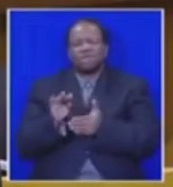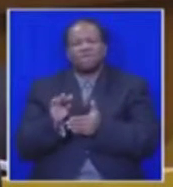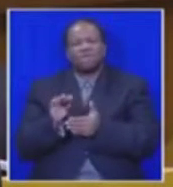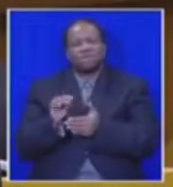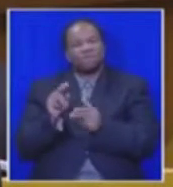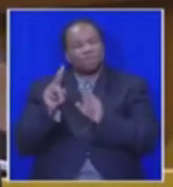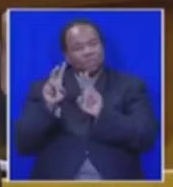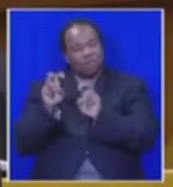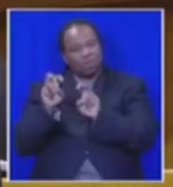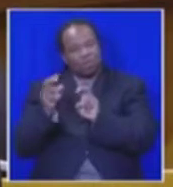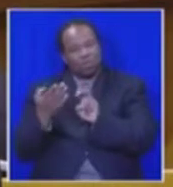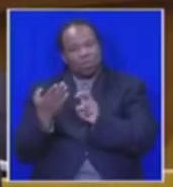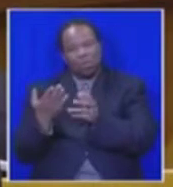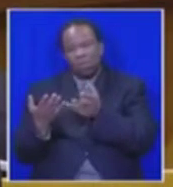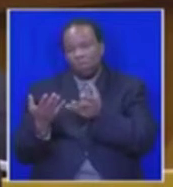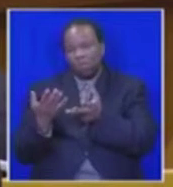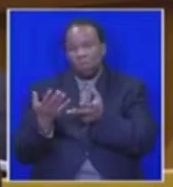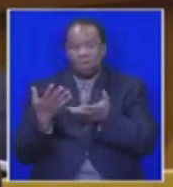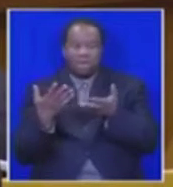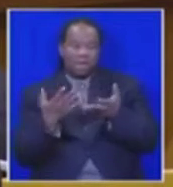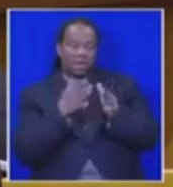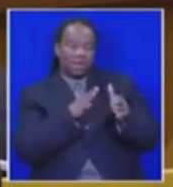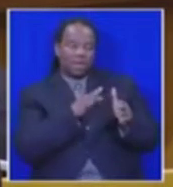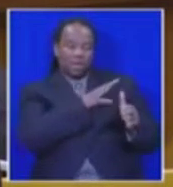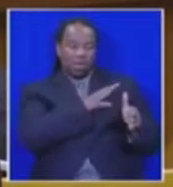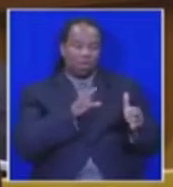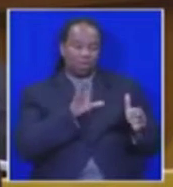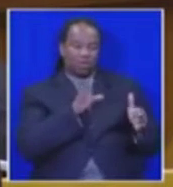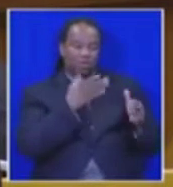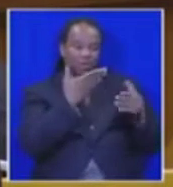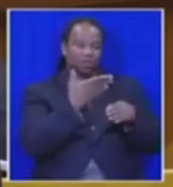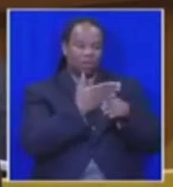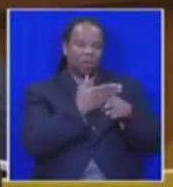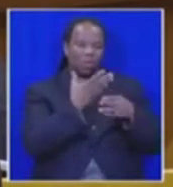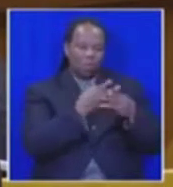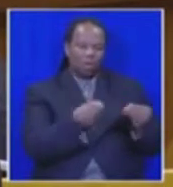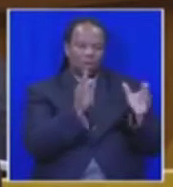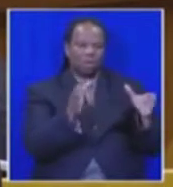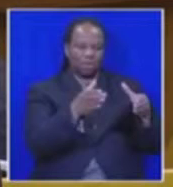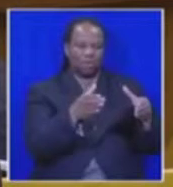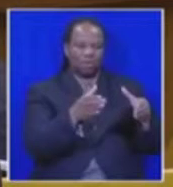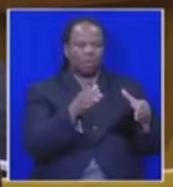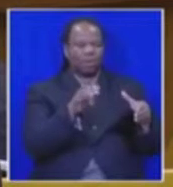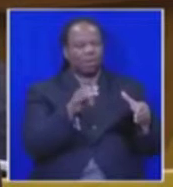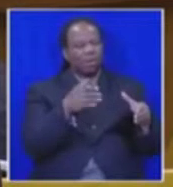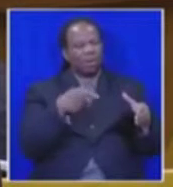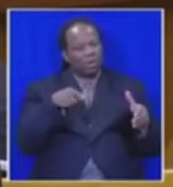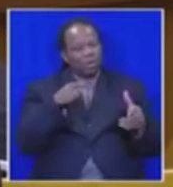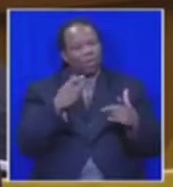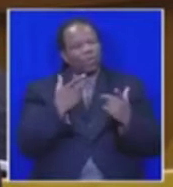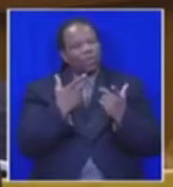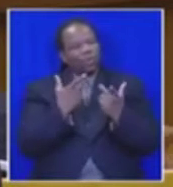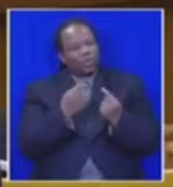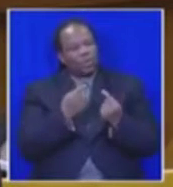of the work of the Commission, certainly we will do our best to make a